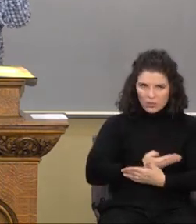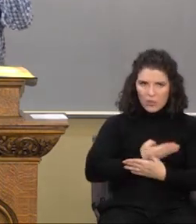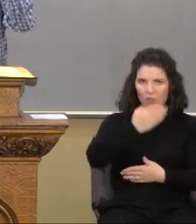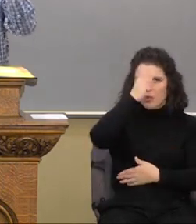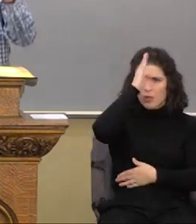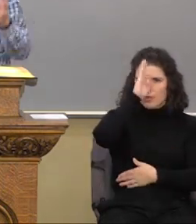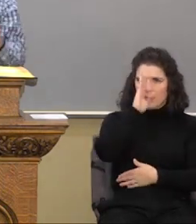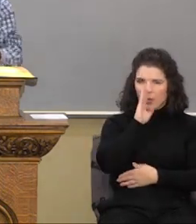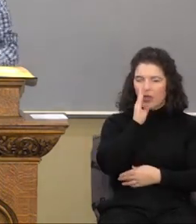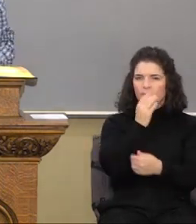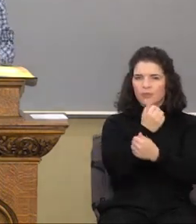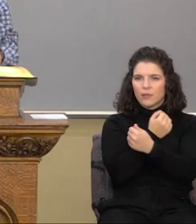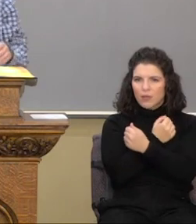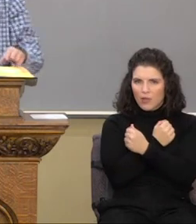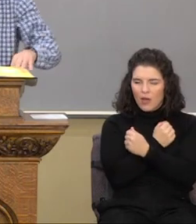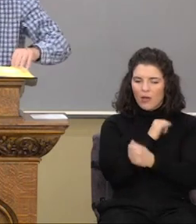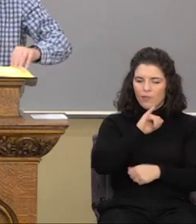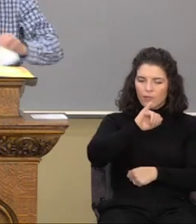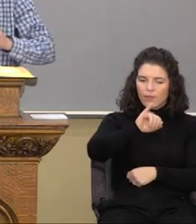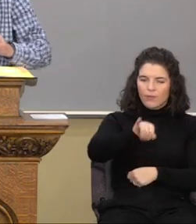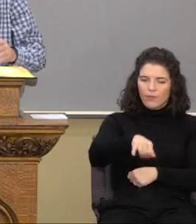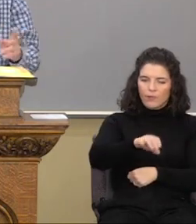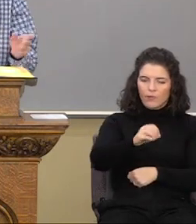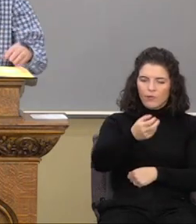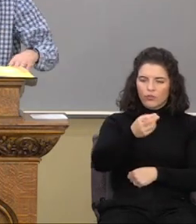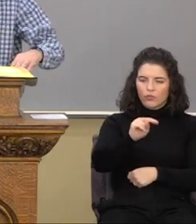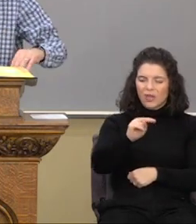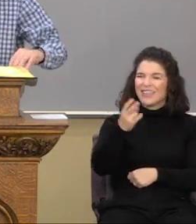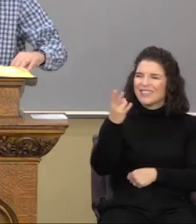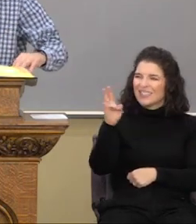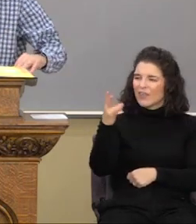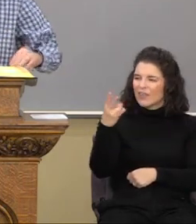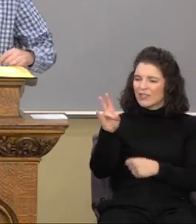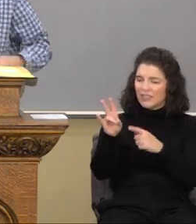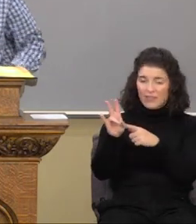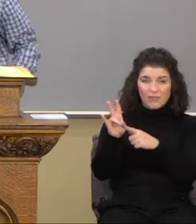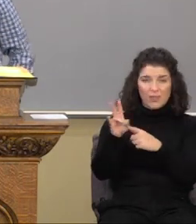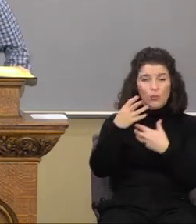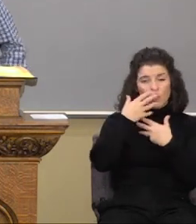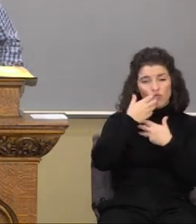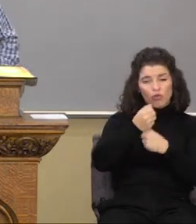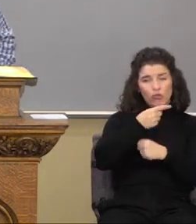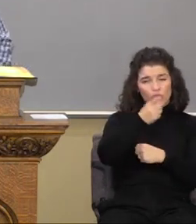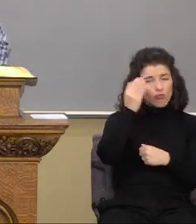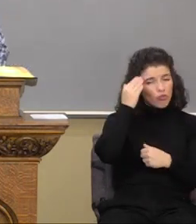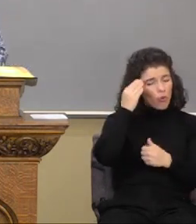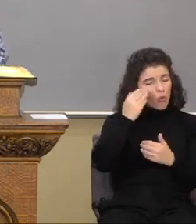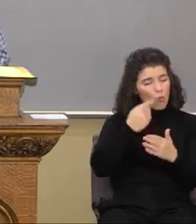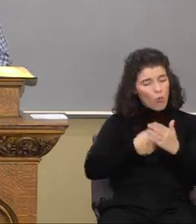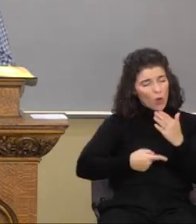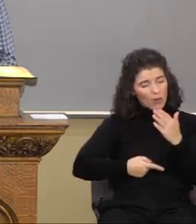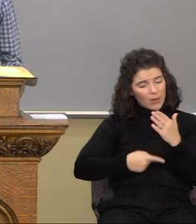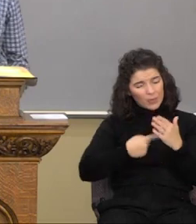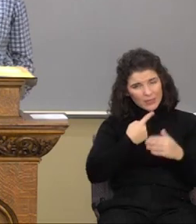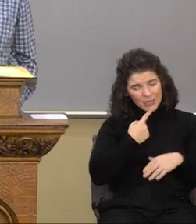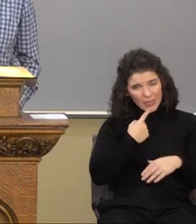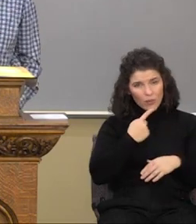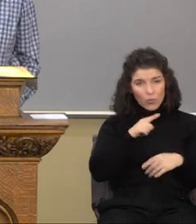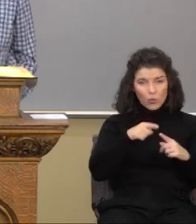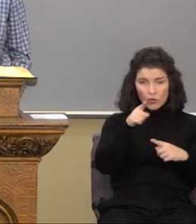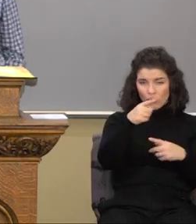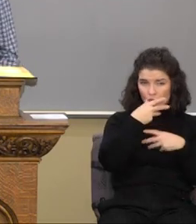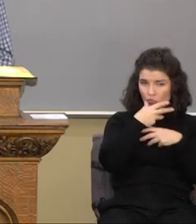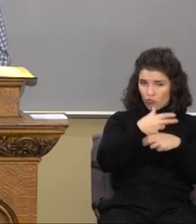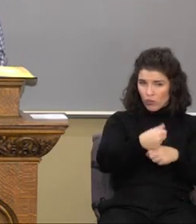God's love. John chapter 17. And I trust you know what we're going to be getting at here. You know that when you trust Jesus Christ as your